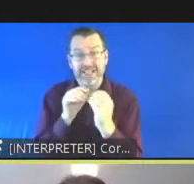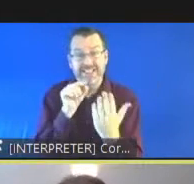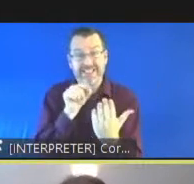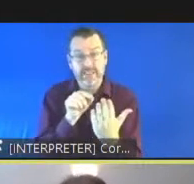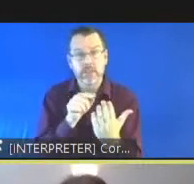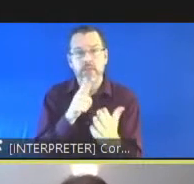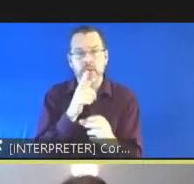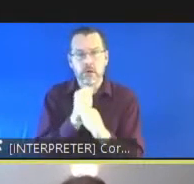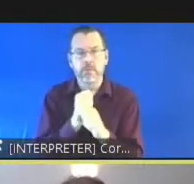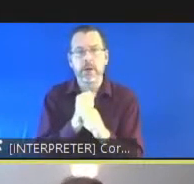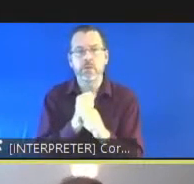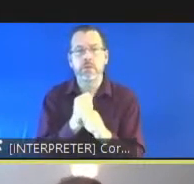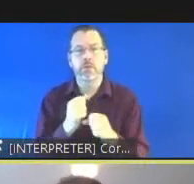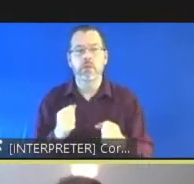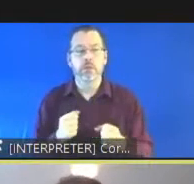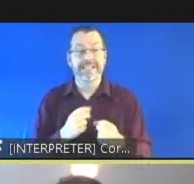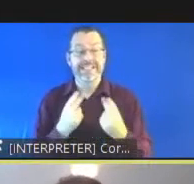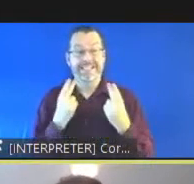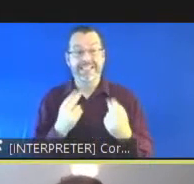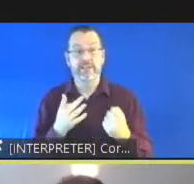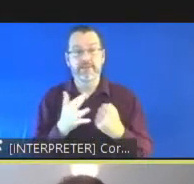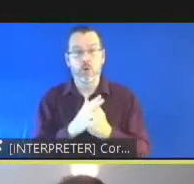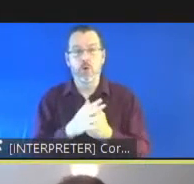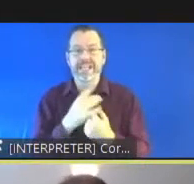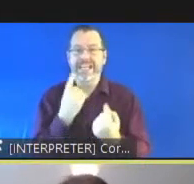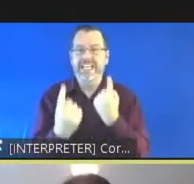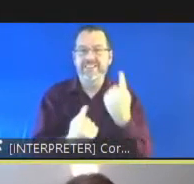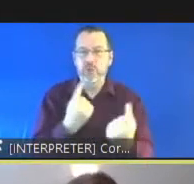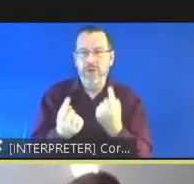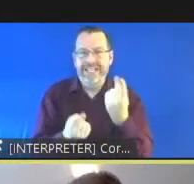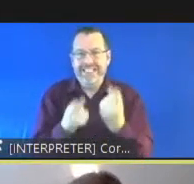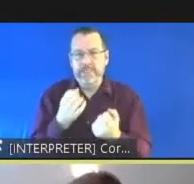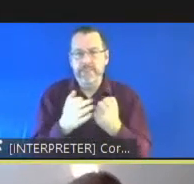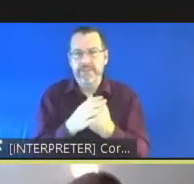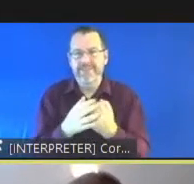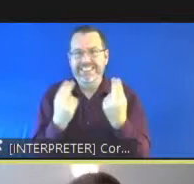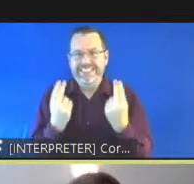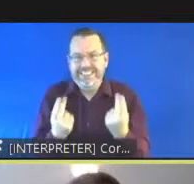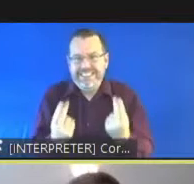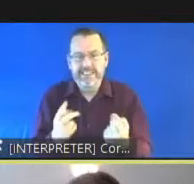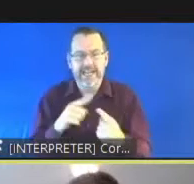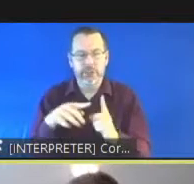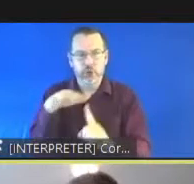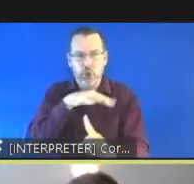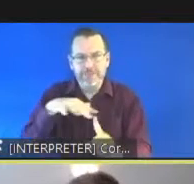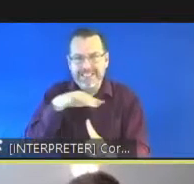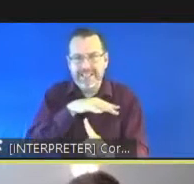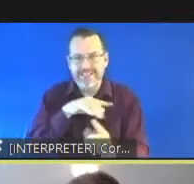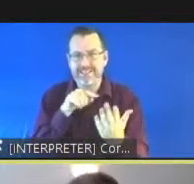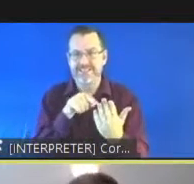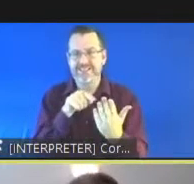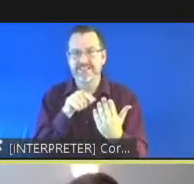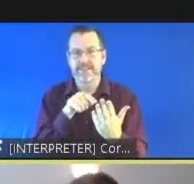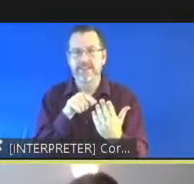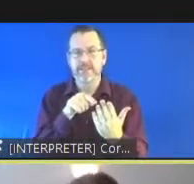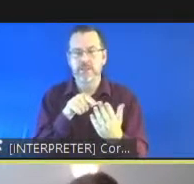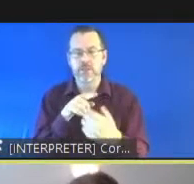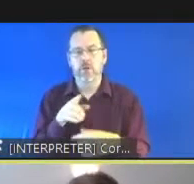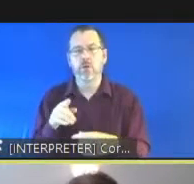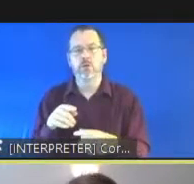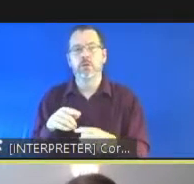a requirement of individual assessment of need and circumstances so the children's rights standards actually call call for